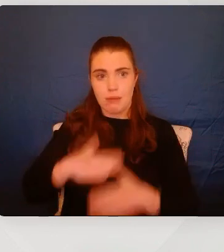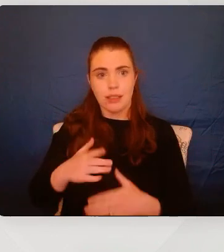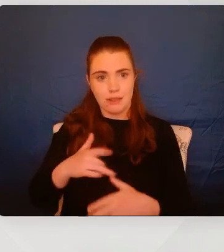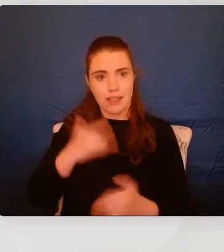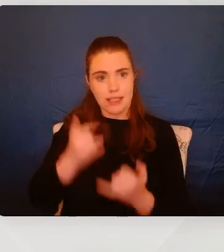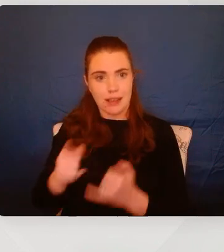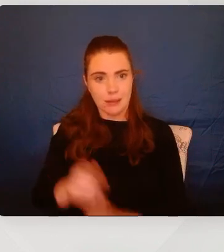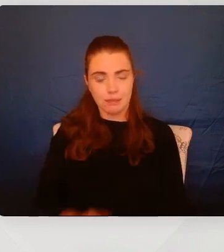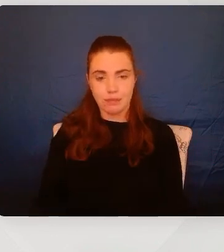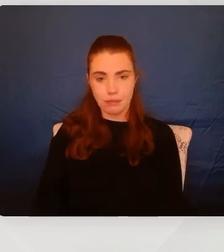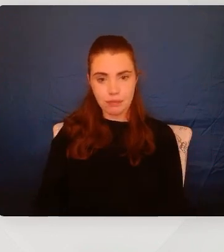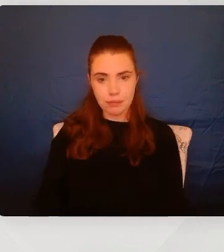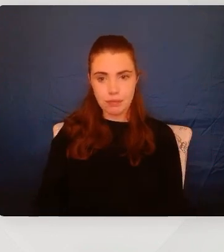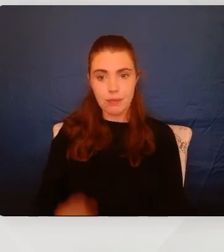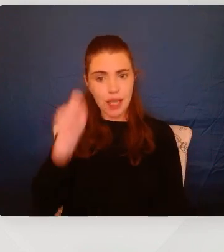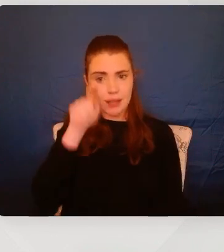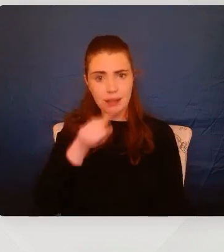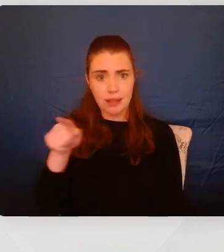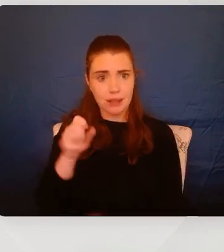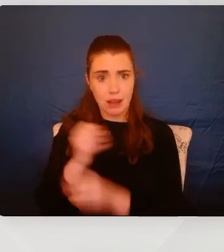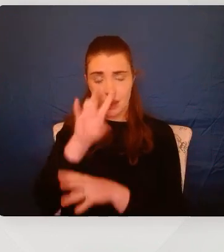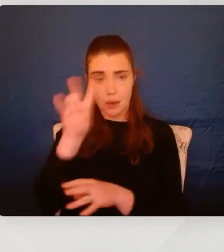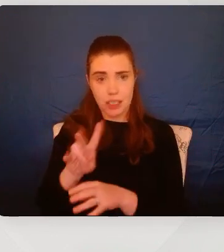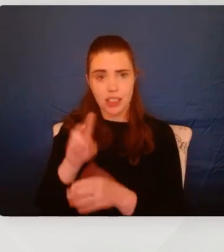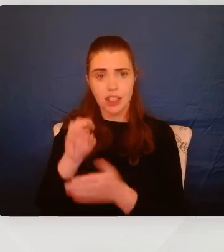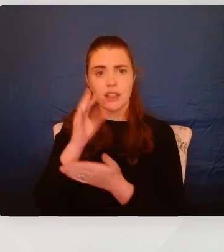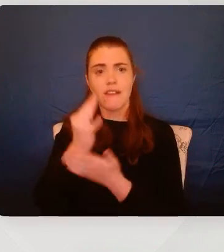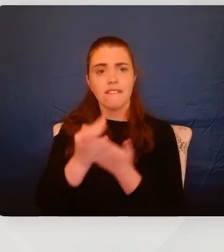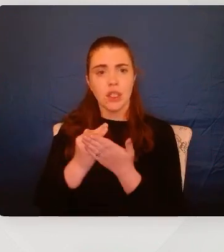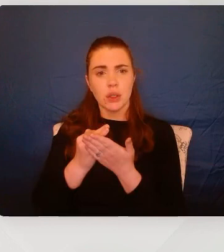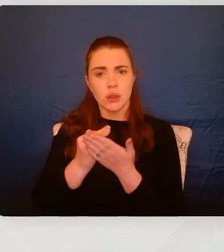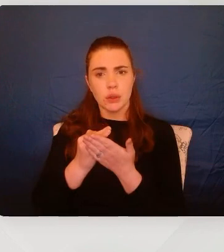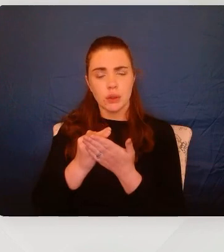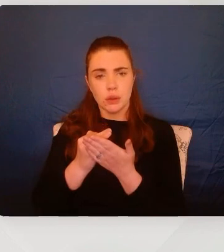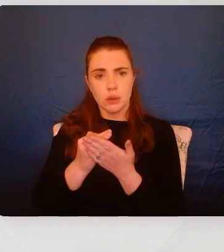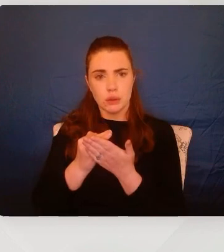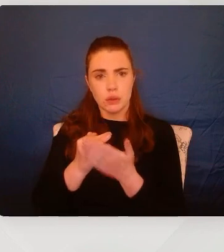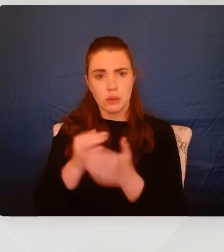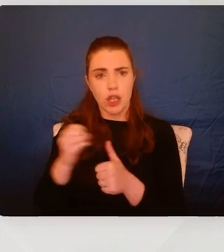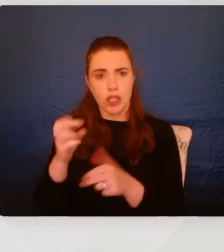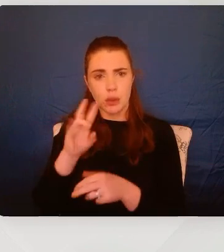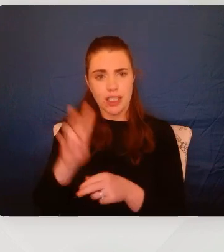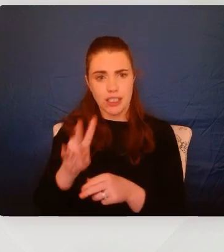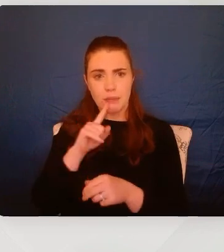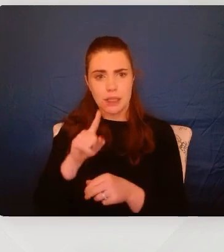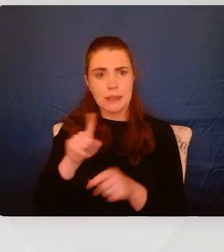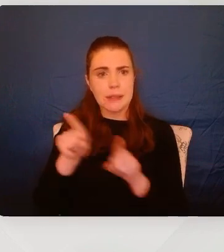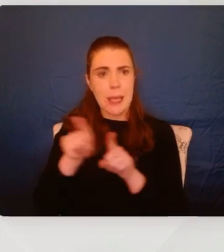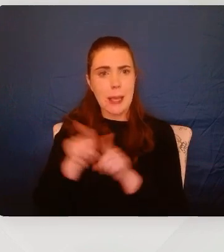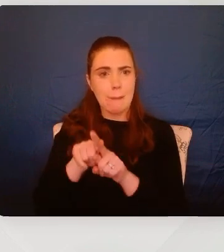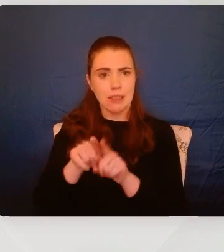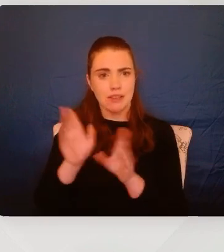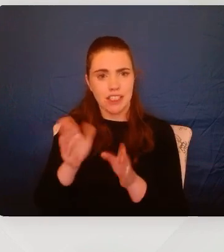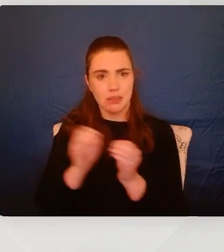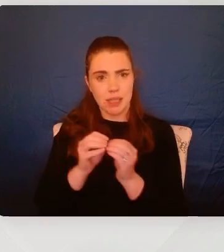Thanks, Mark. I think I think that's all the questions. There are a few that are essentially repeats asking about the